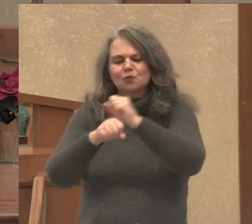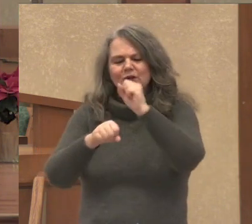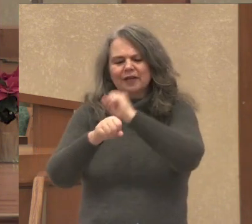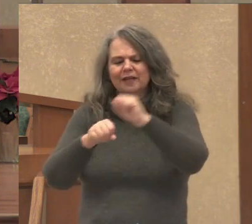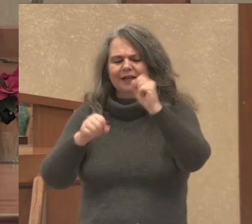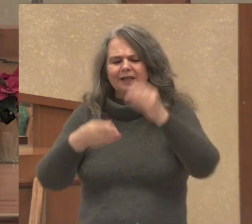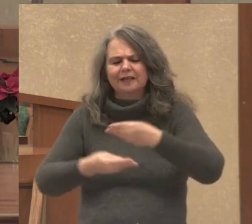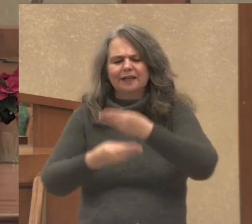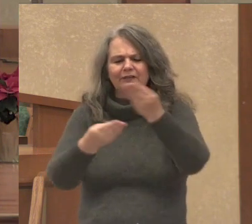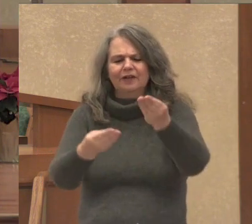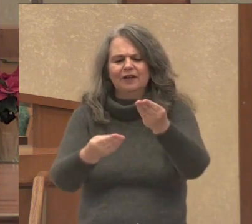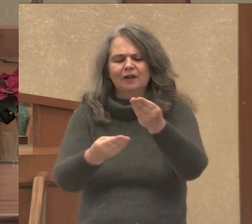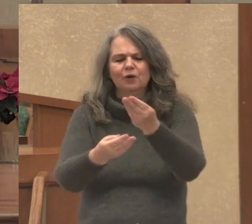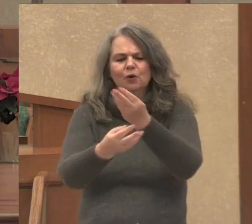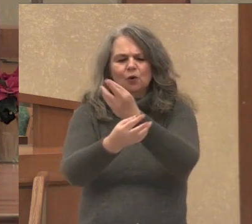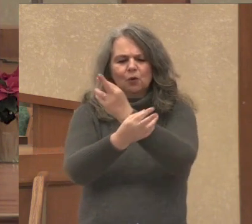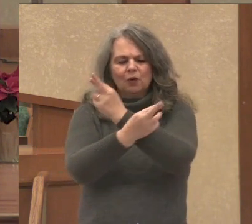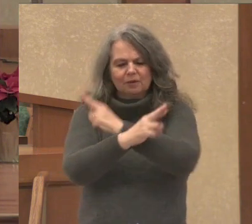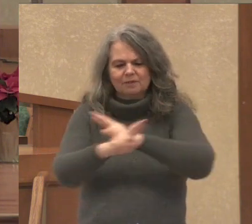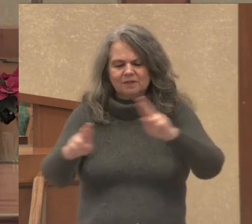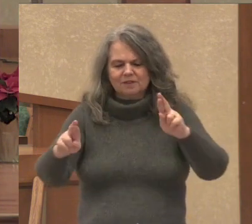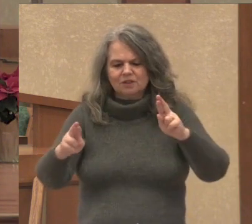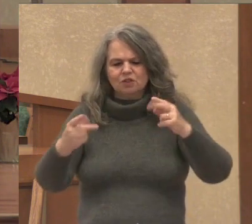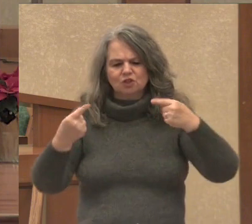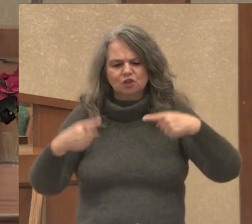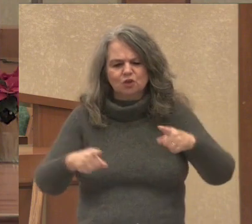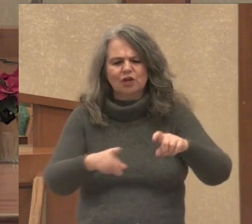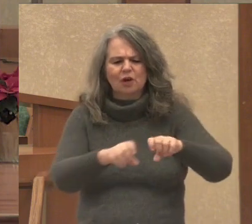in broken human situations.